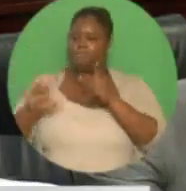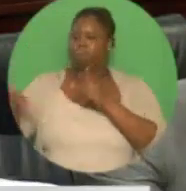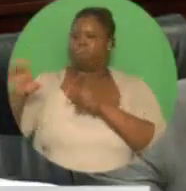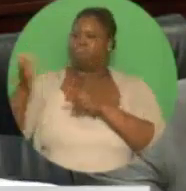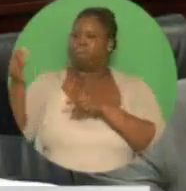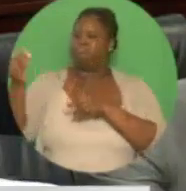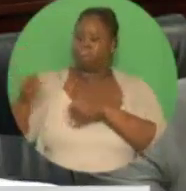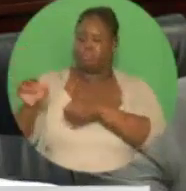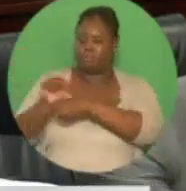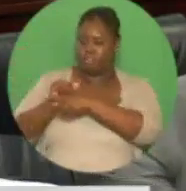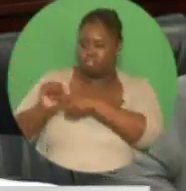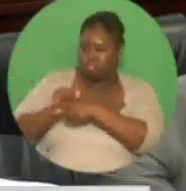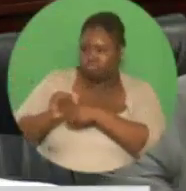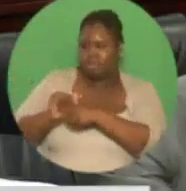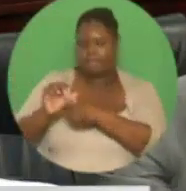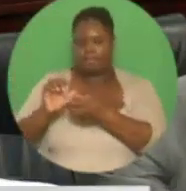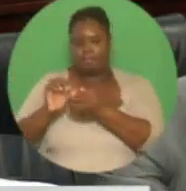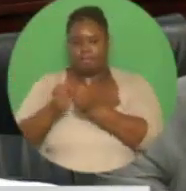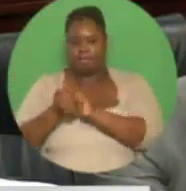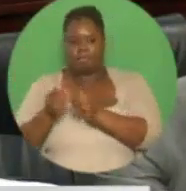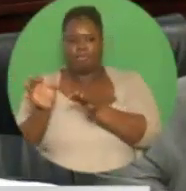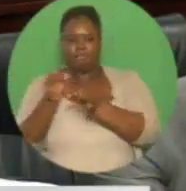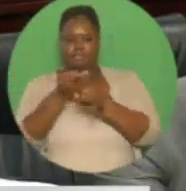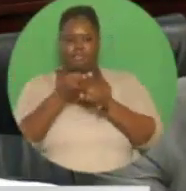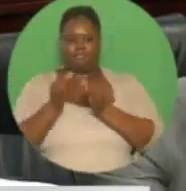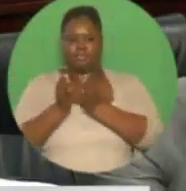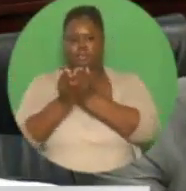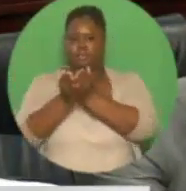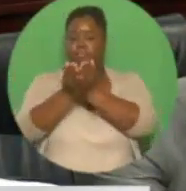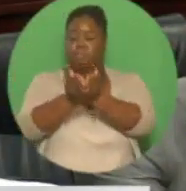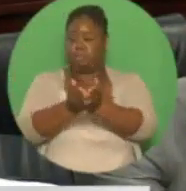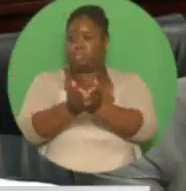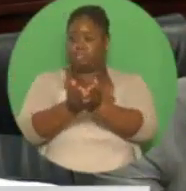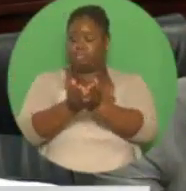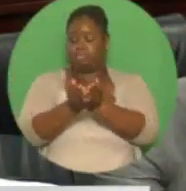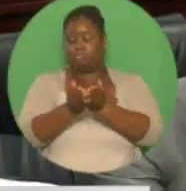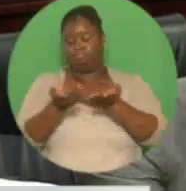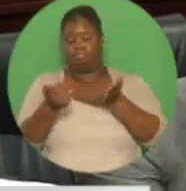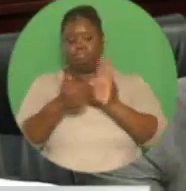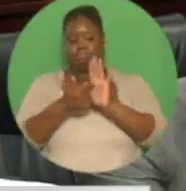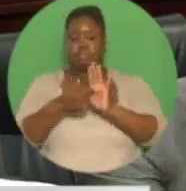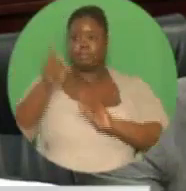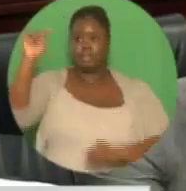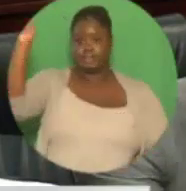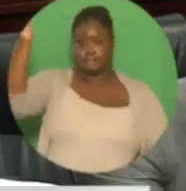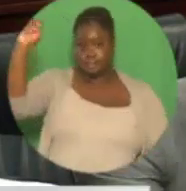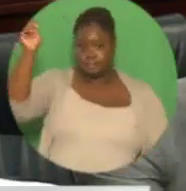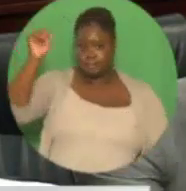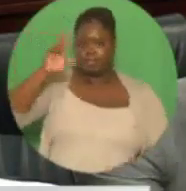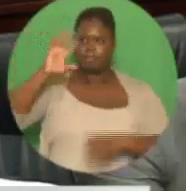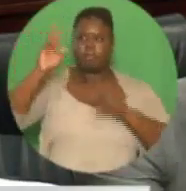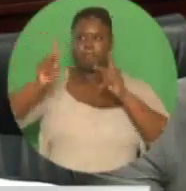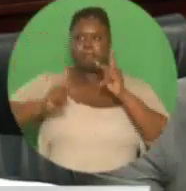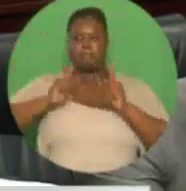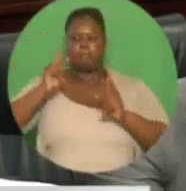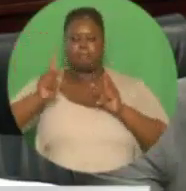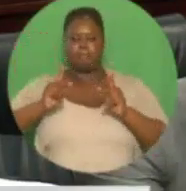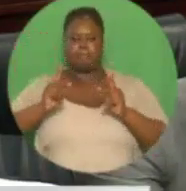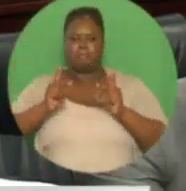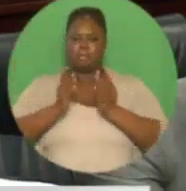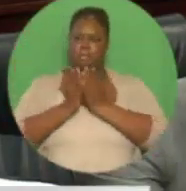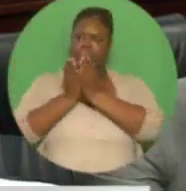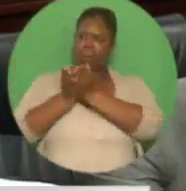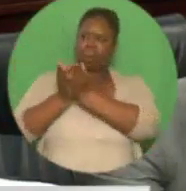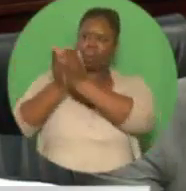Yachting is an important tourism niche in Tobago. And to that end, we are expediting the development of our marina facility